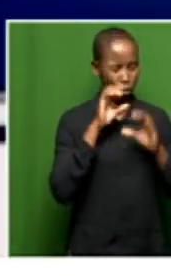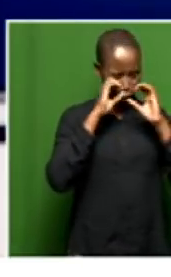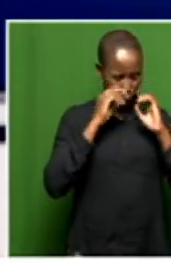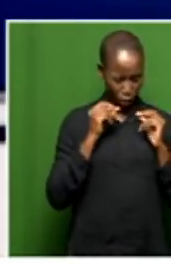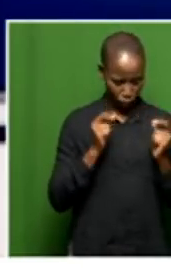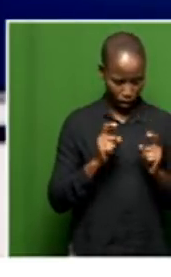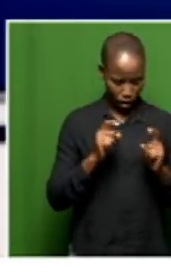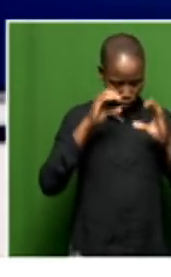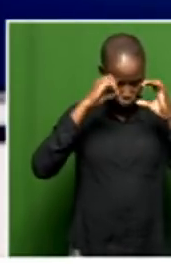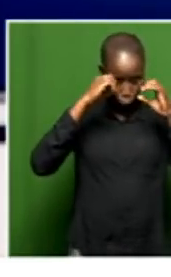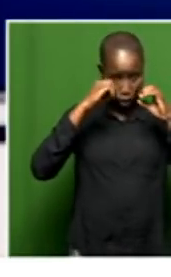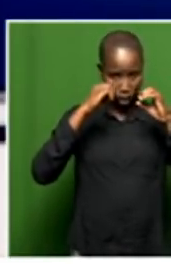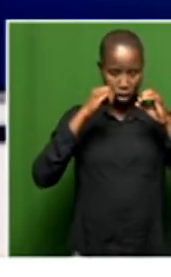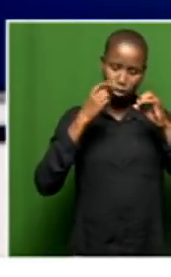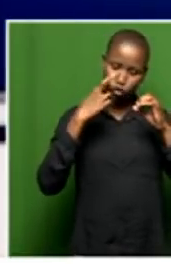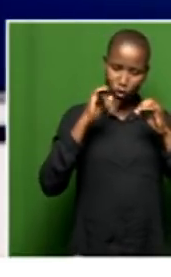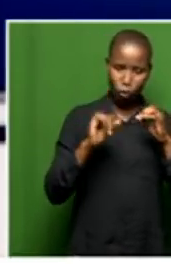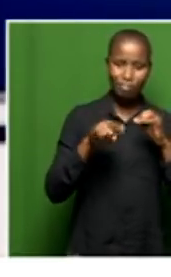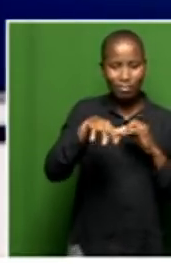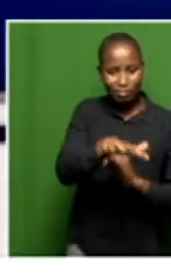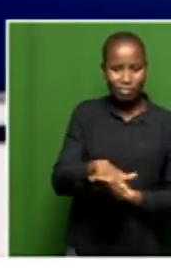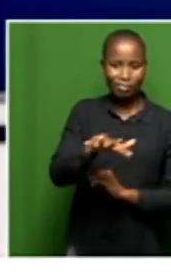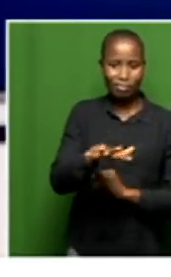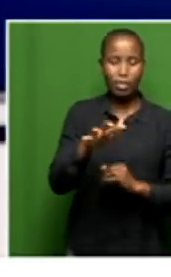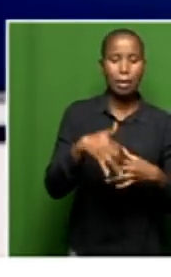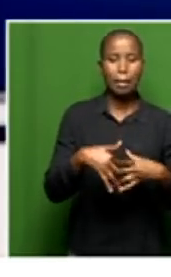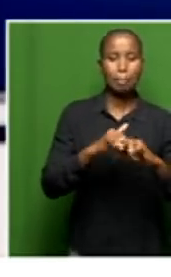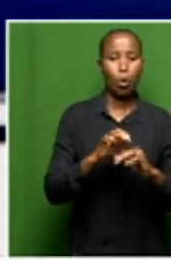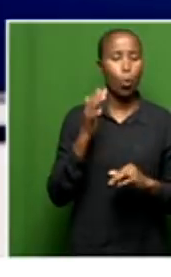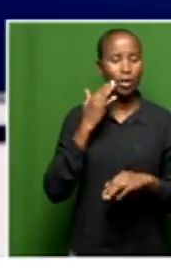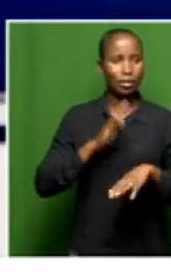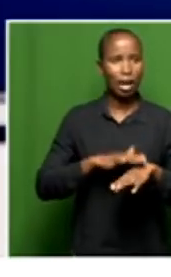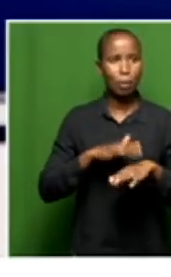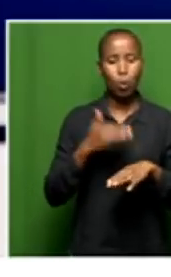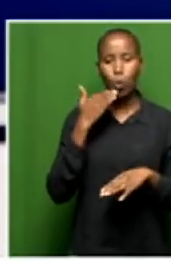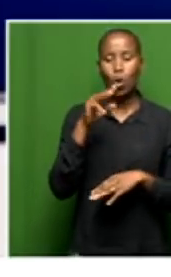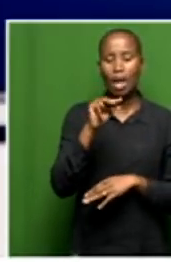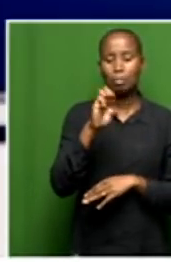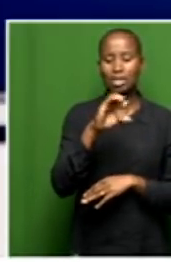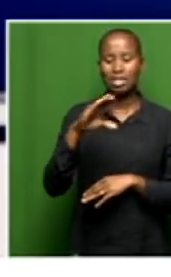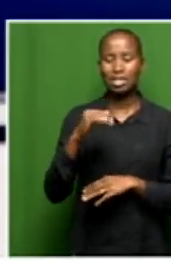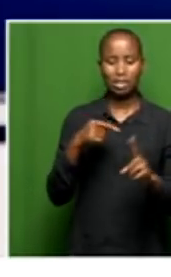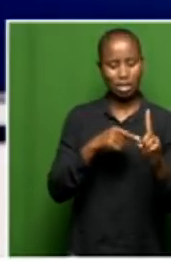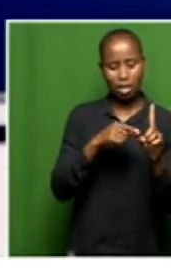you'll find that this facility was commissioned during the time of MEC Mandel and Gonfei.